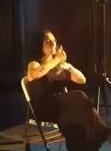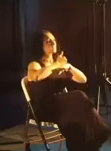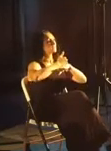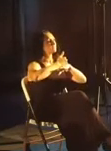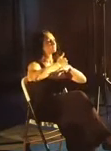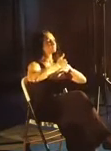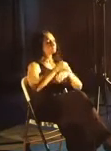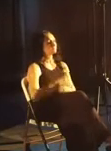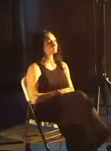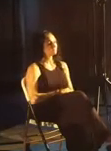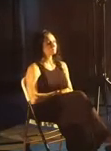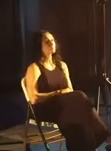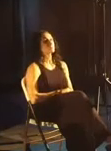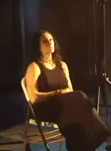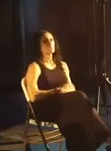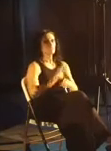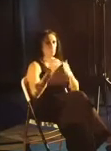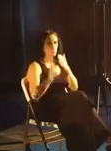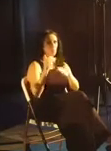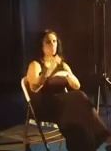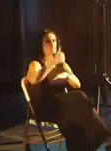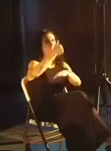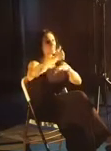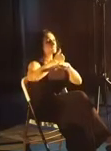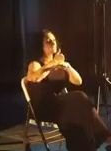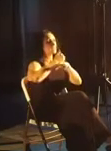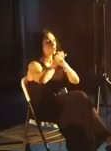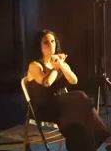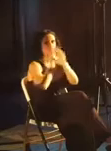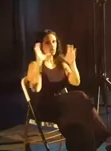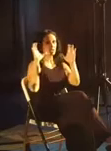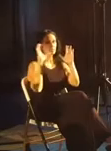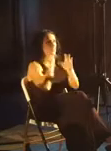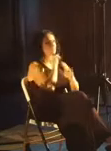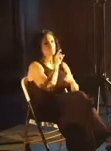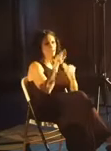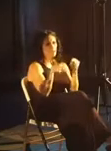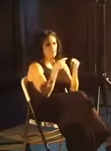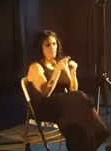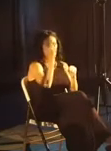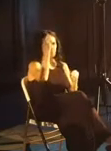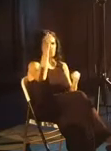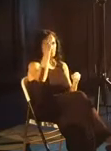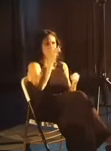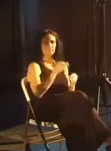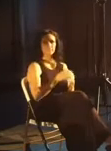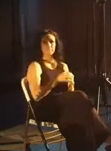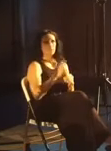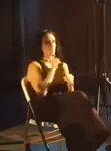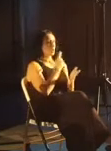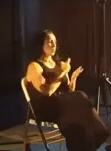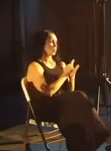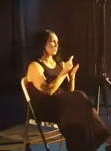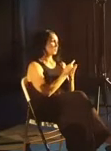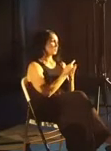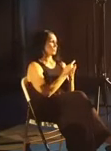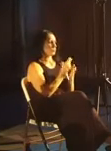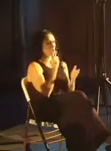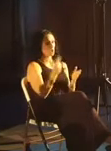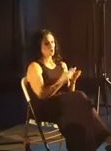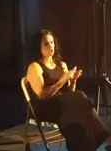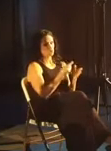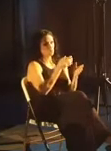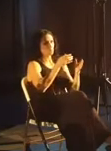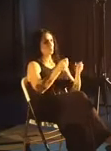Every week, this resets our vision. It's not about the sermon. Like there are weeks where I just drop a complete